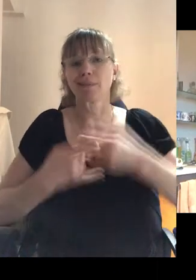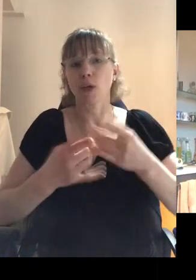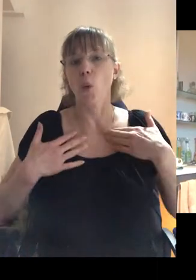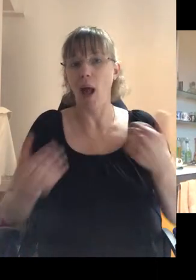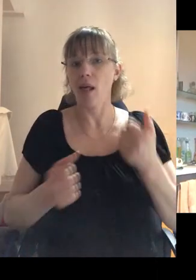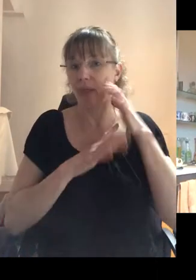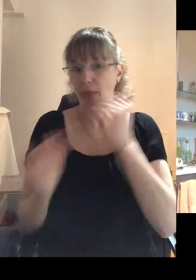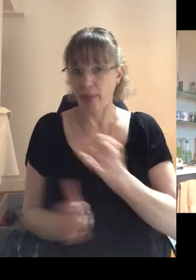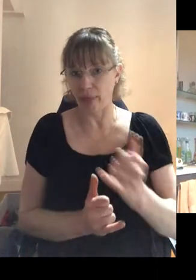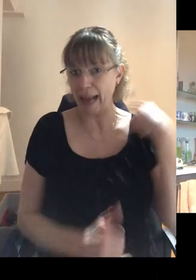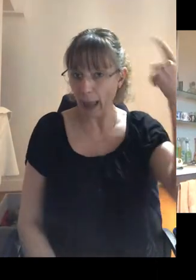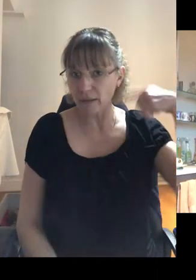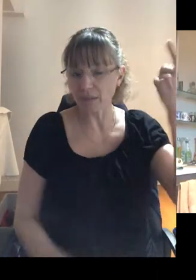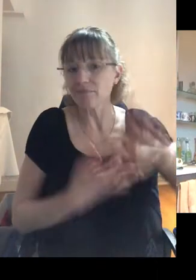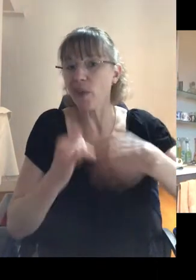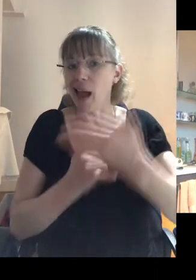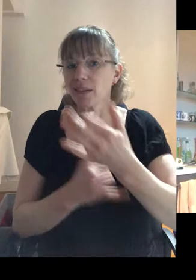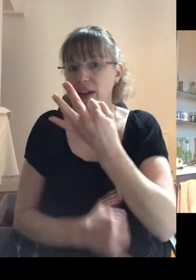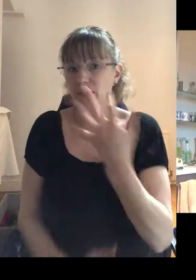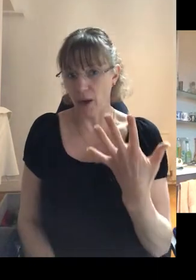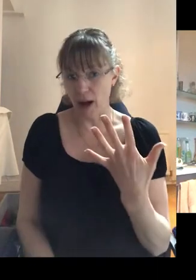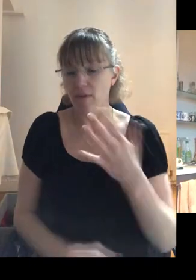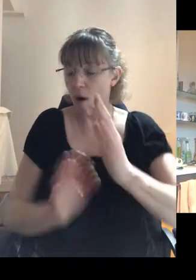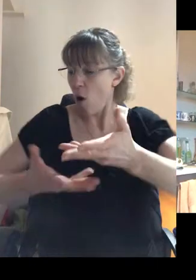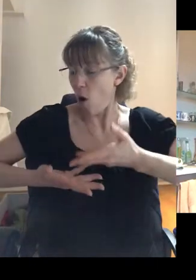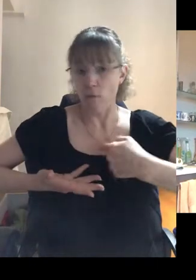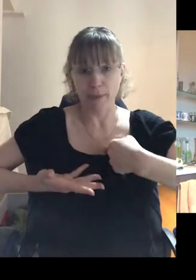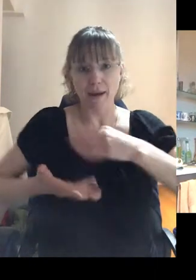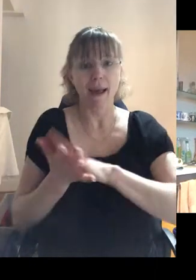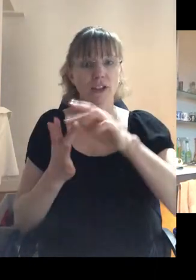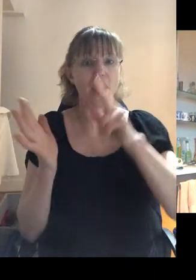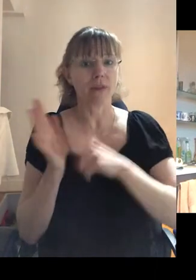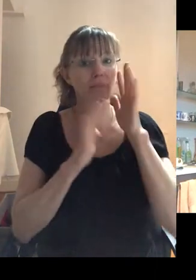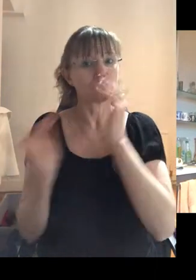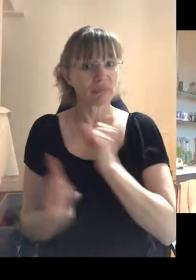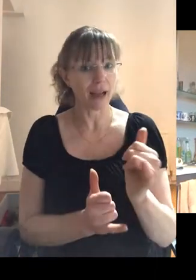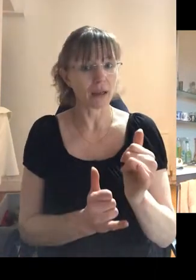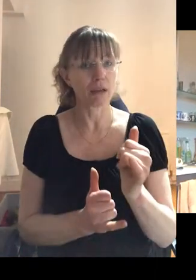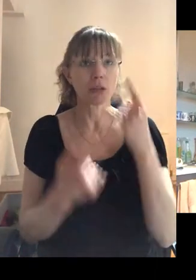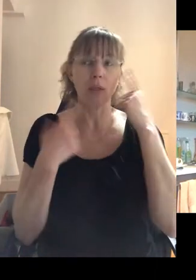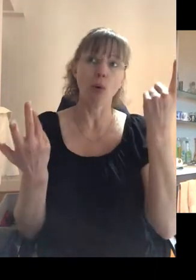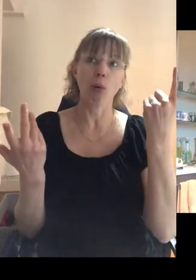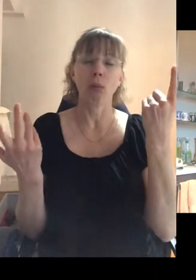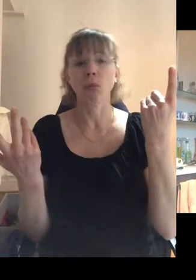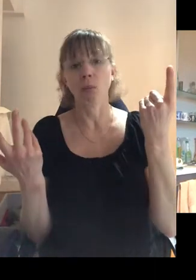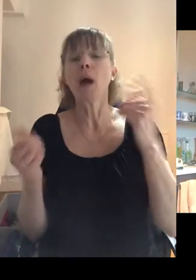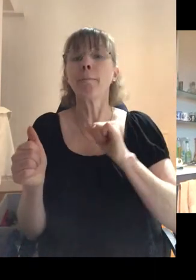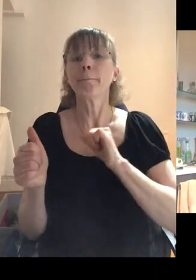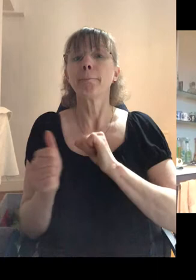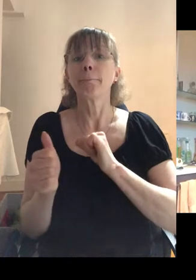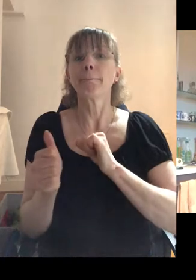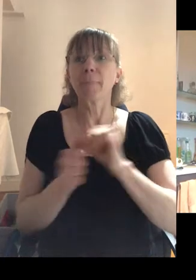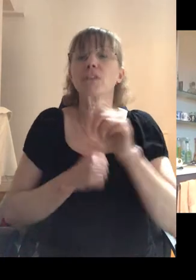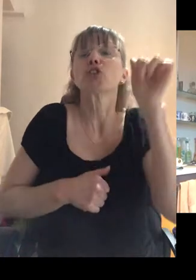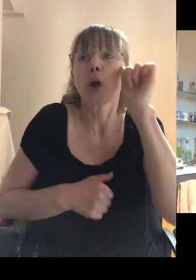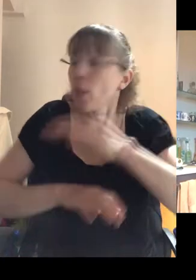test in London at the end of 85, they offered me an HIV test. And so I thought, well, it's better to know